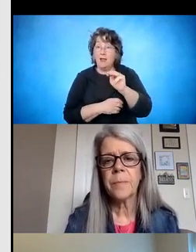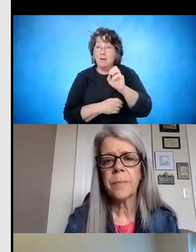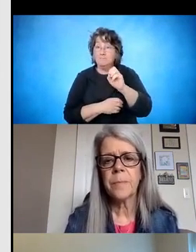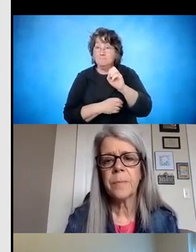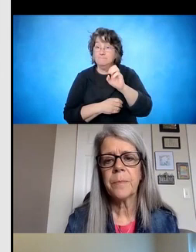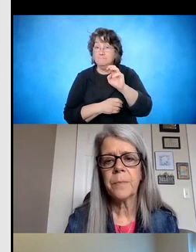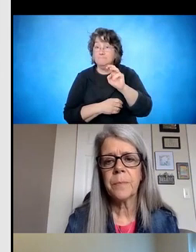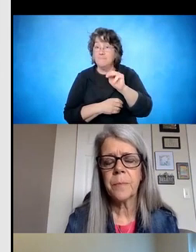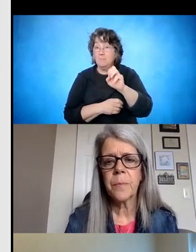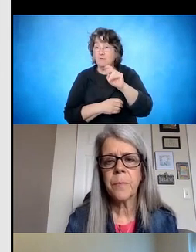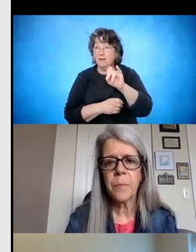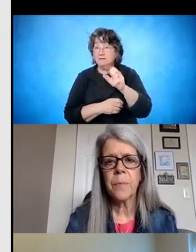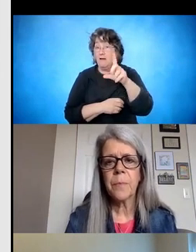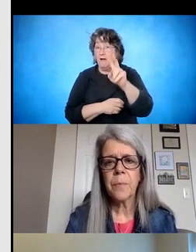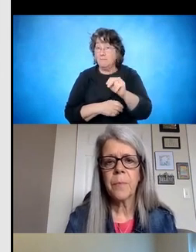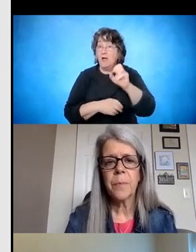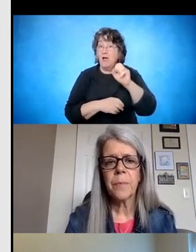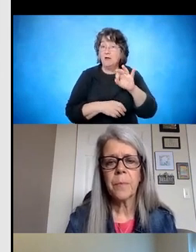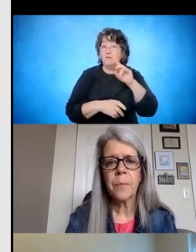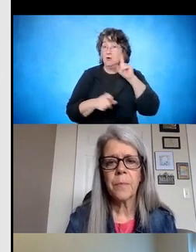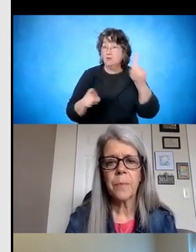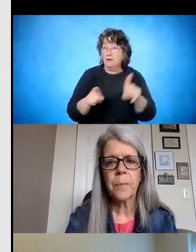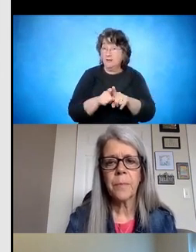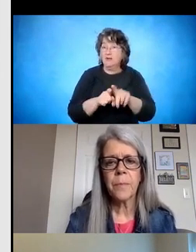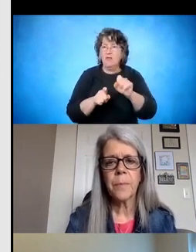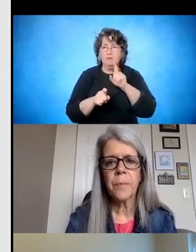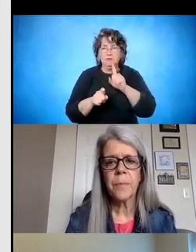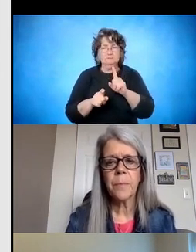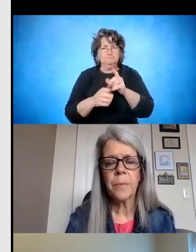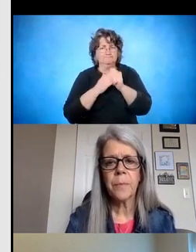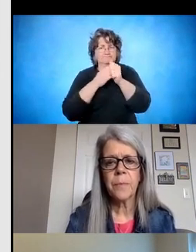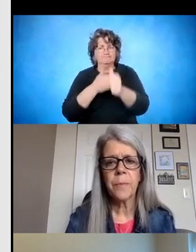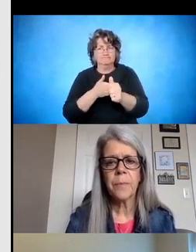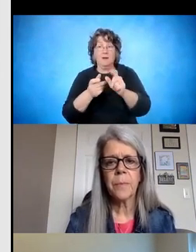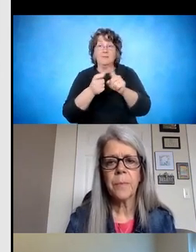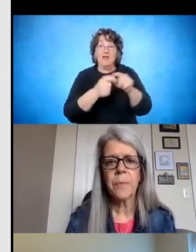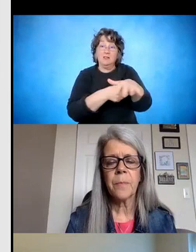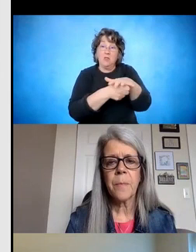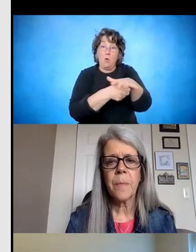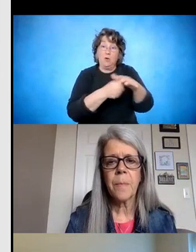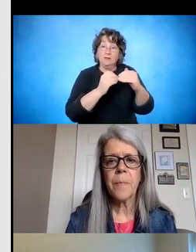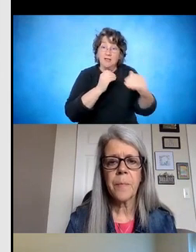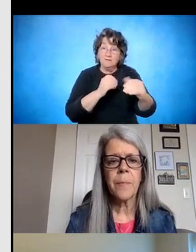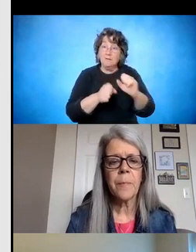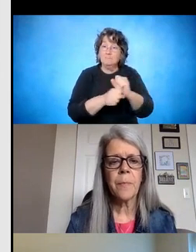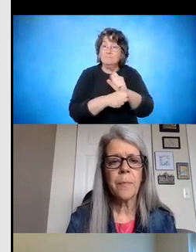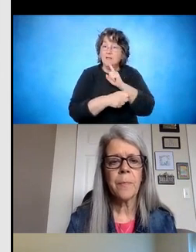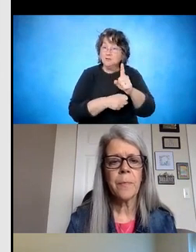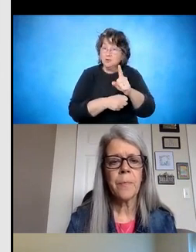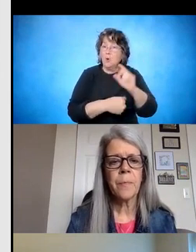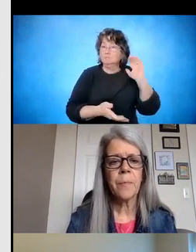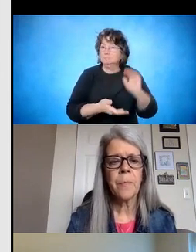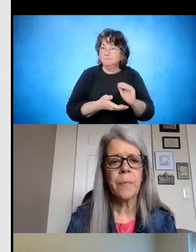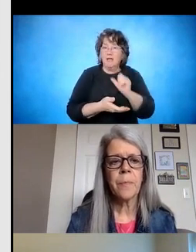these local school plans break it down at the local level to make sure that we are minimizing those duplication, but